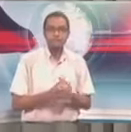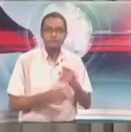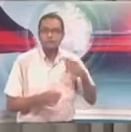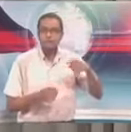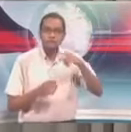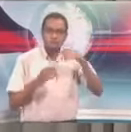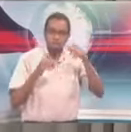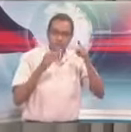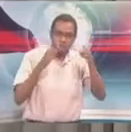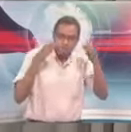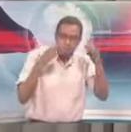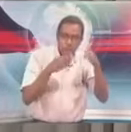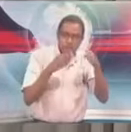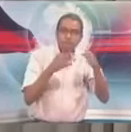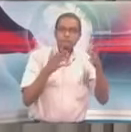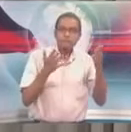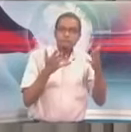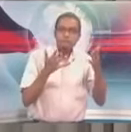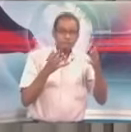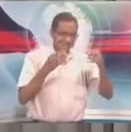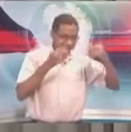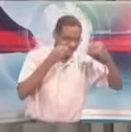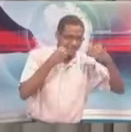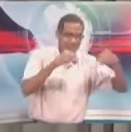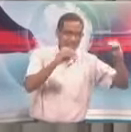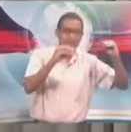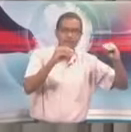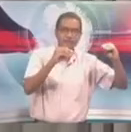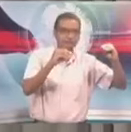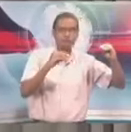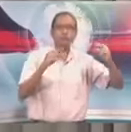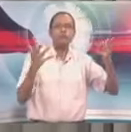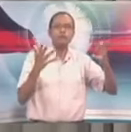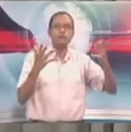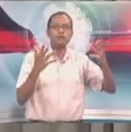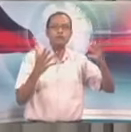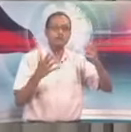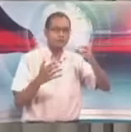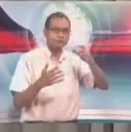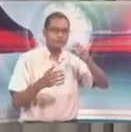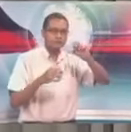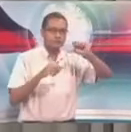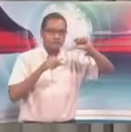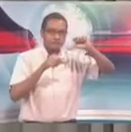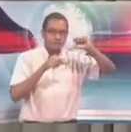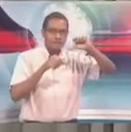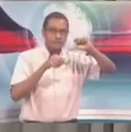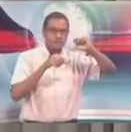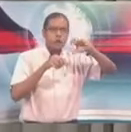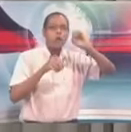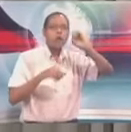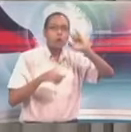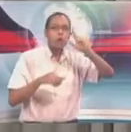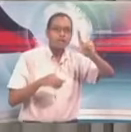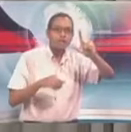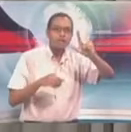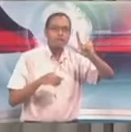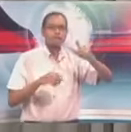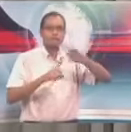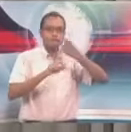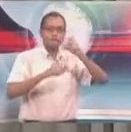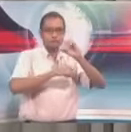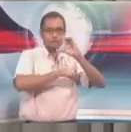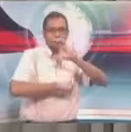fuel by Paria on its route to Aruba. That is how this conversation began.